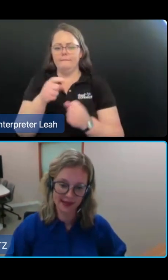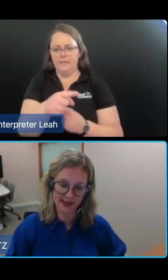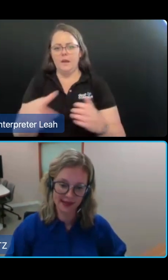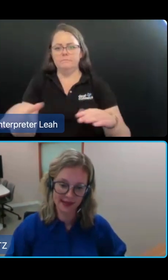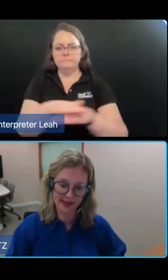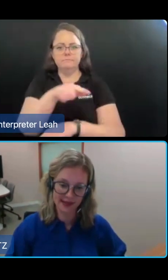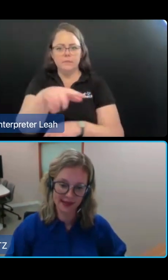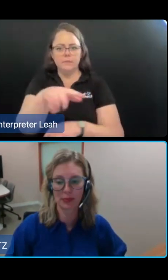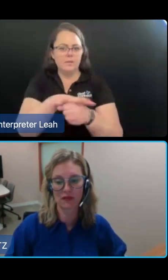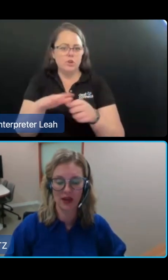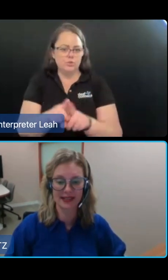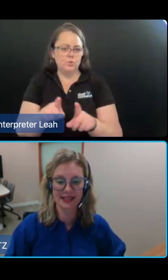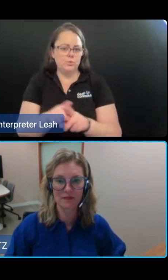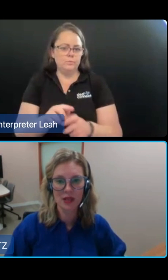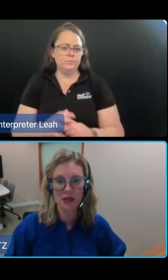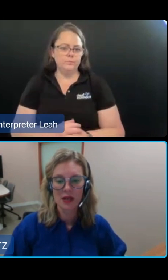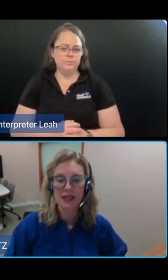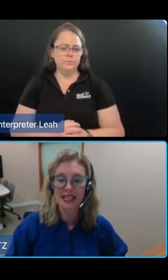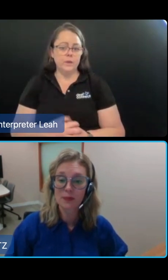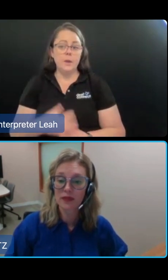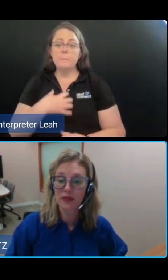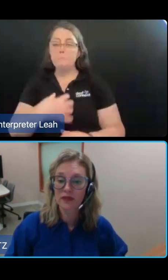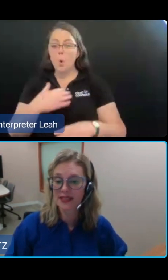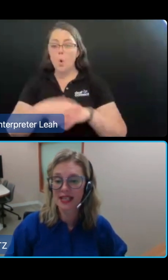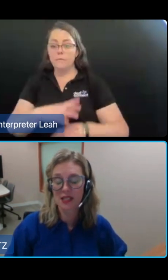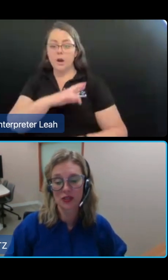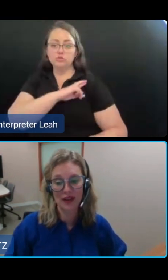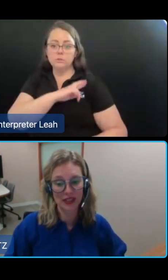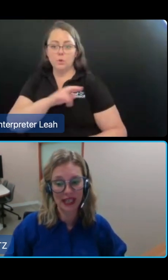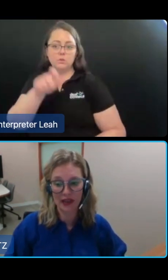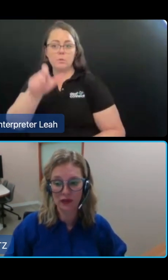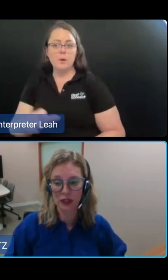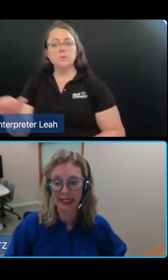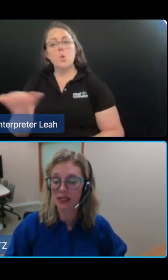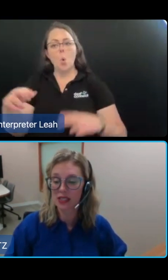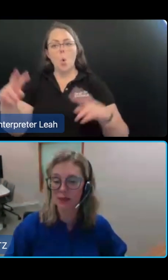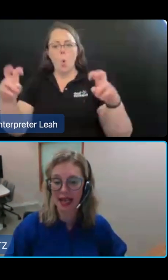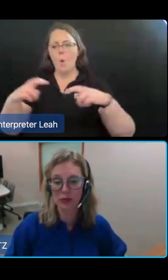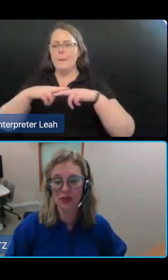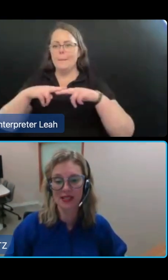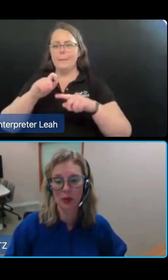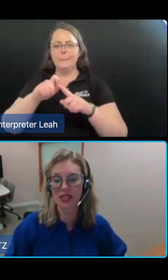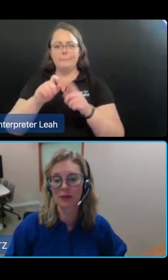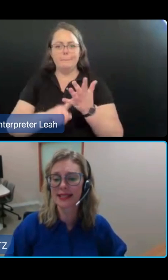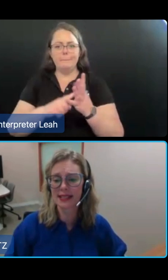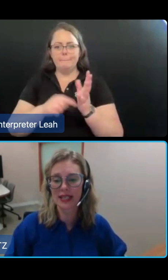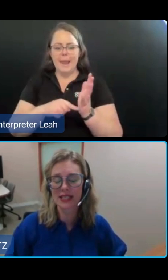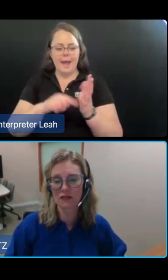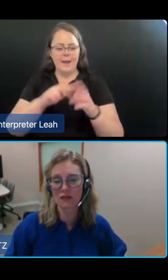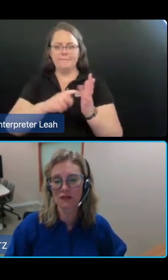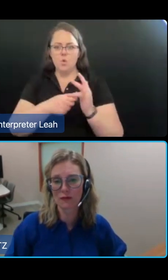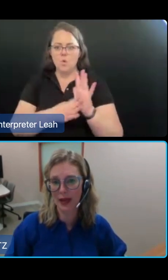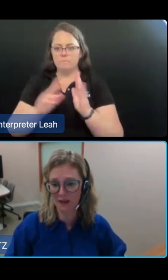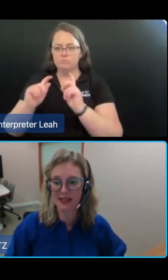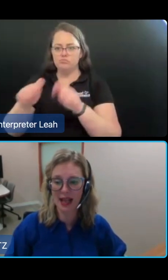responsible persons and platform providers. These provisions need to be drafted carefully to be able to respond to the most serious